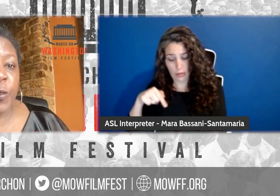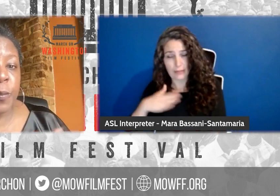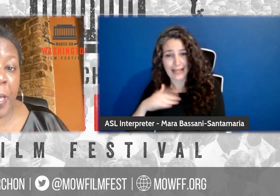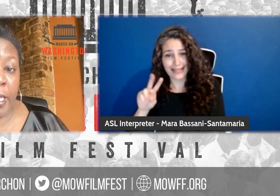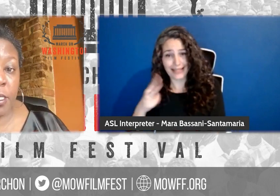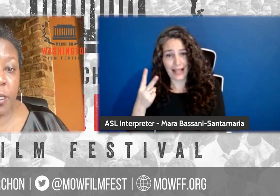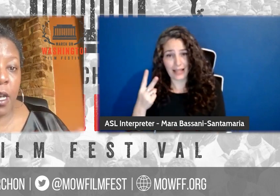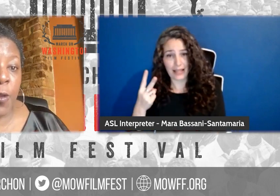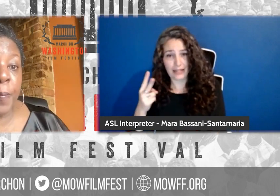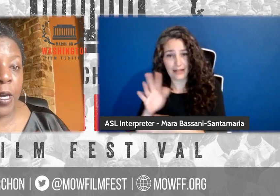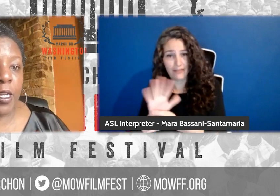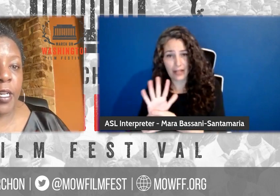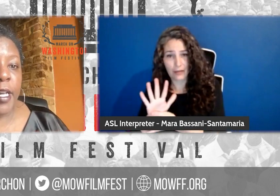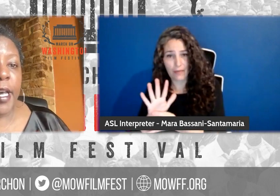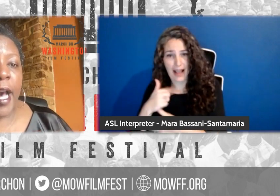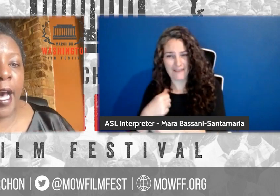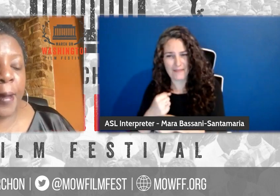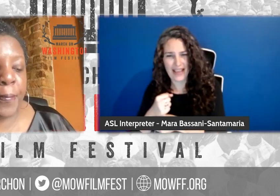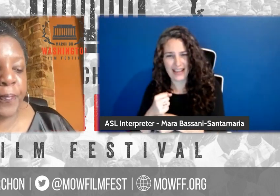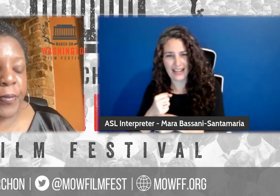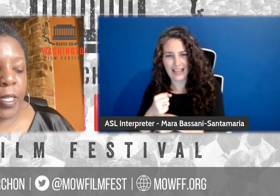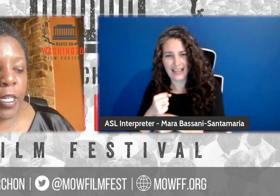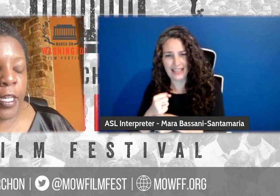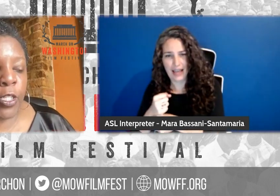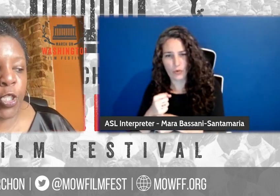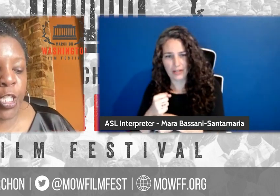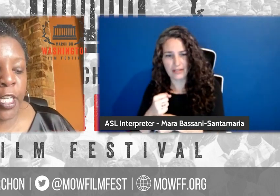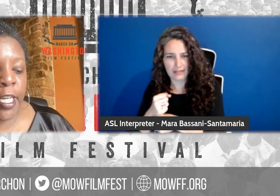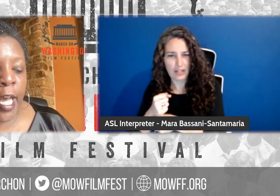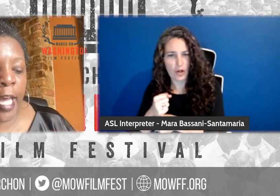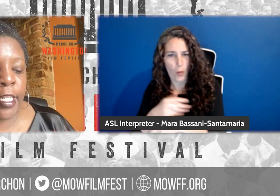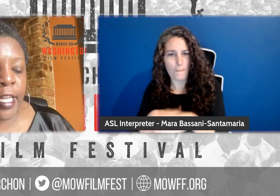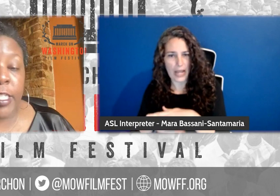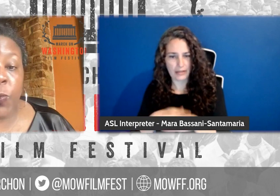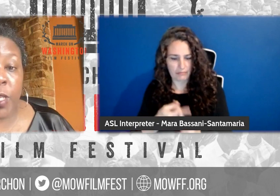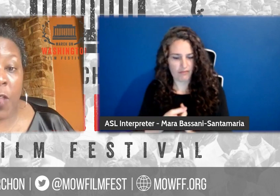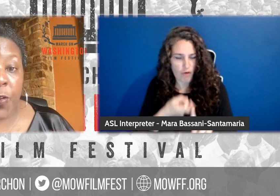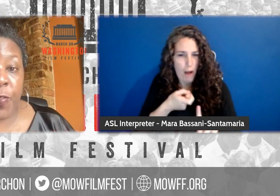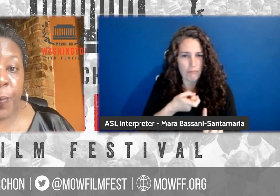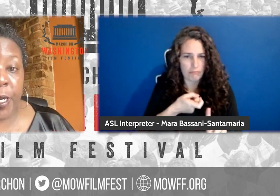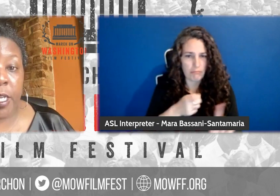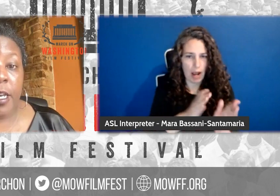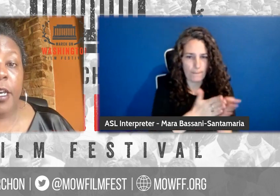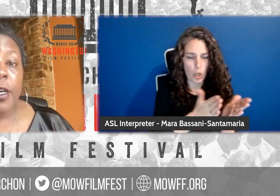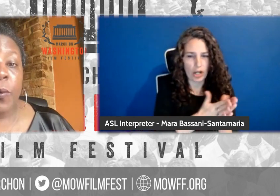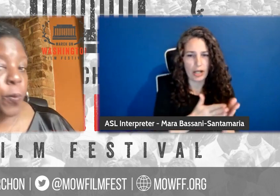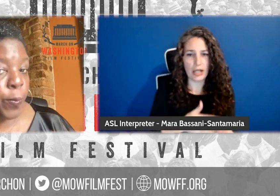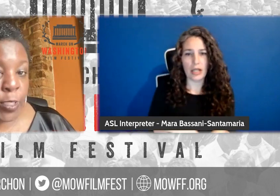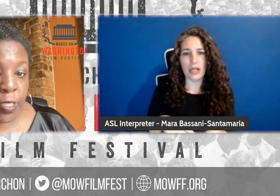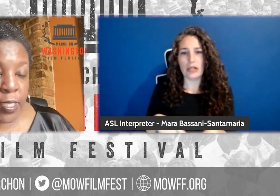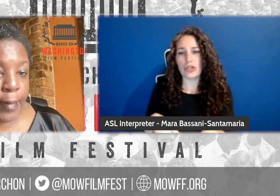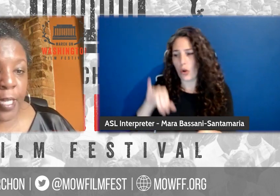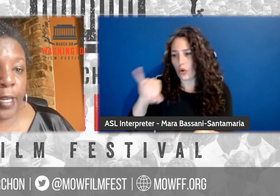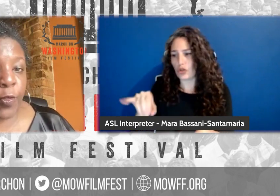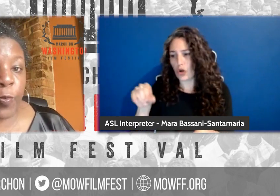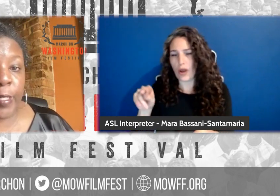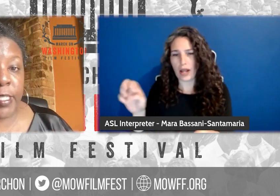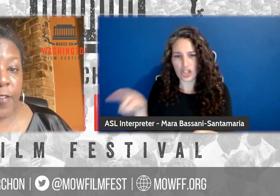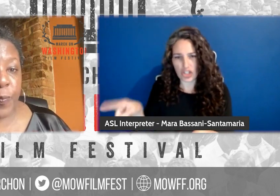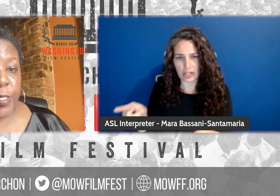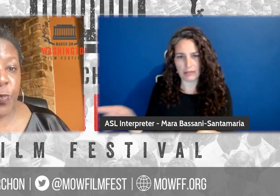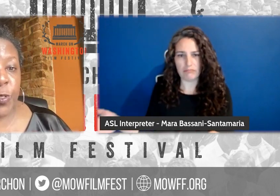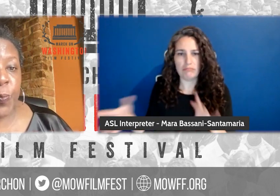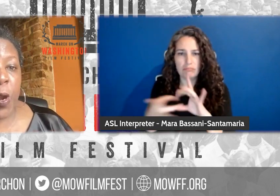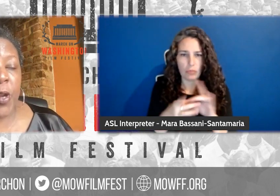made that was based on a book. Um, she had connected with the author of the book, which is the same title,